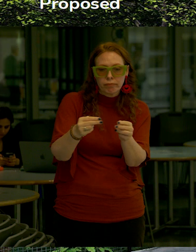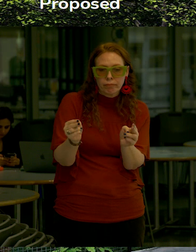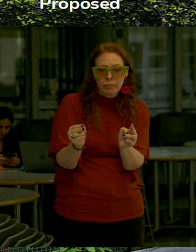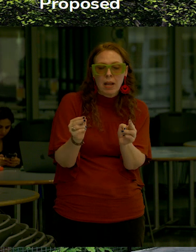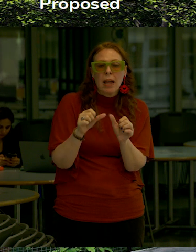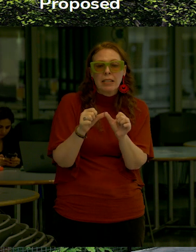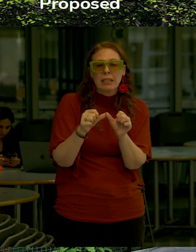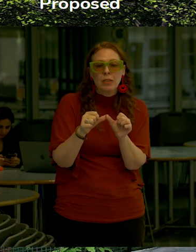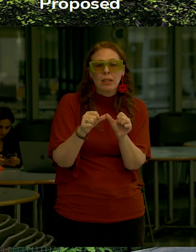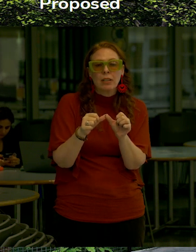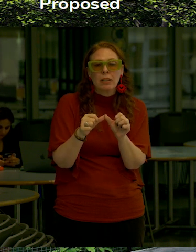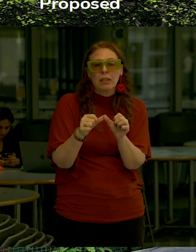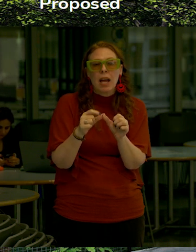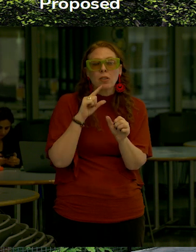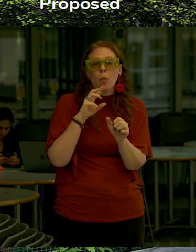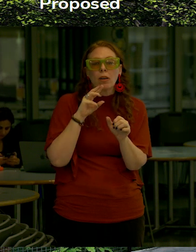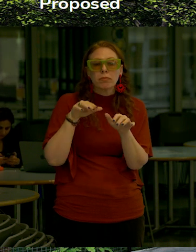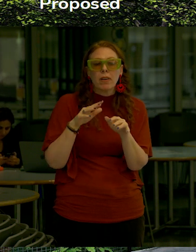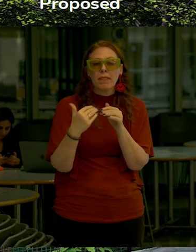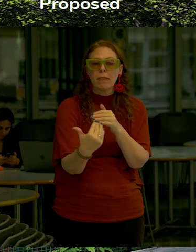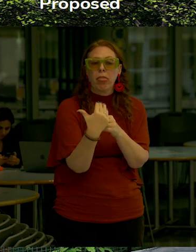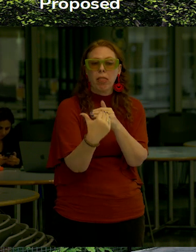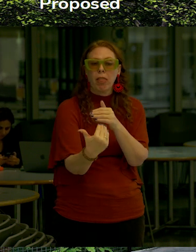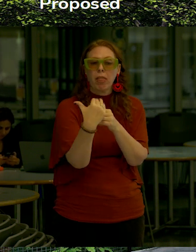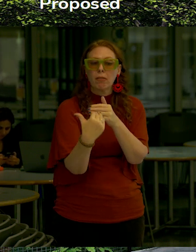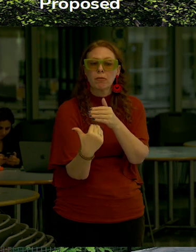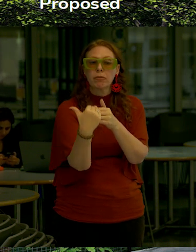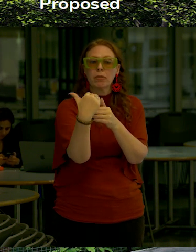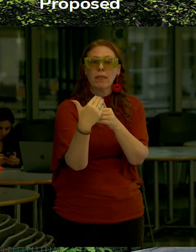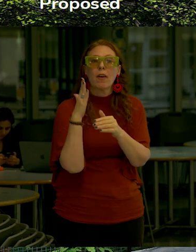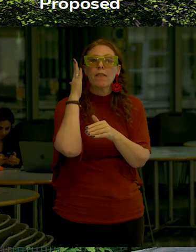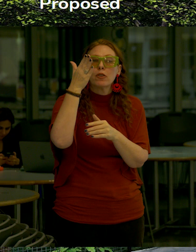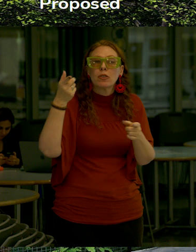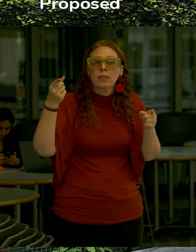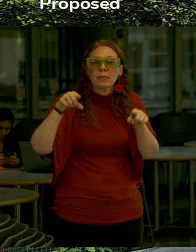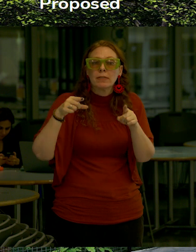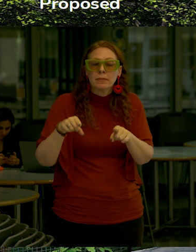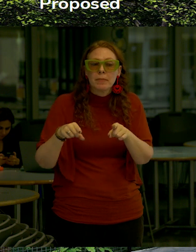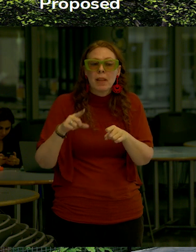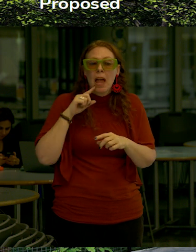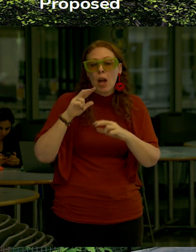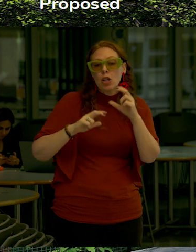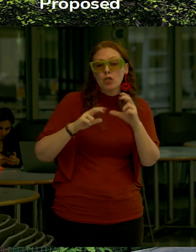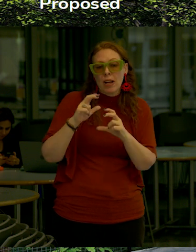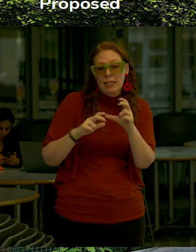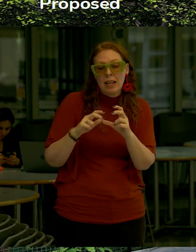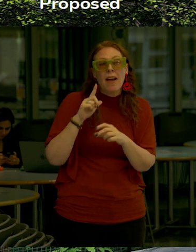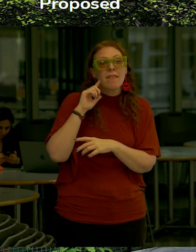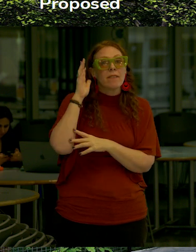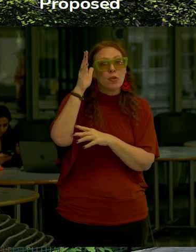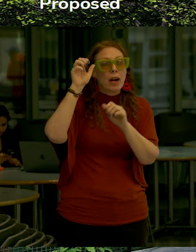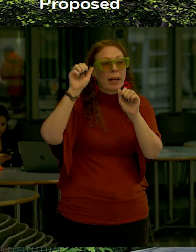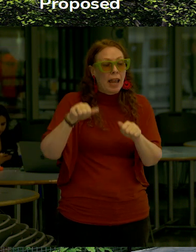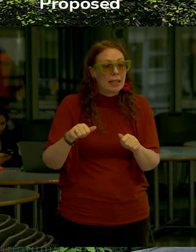attenuate and dampen surge from future events that will be constructed if necessary in the future